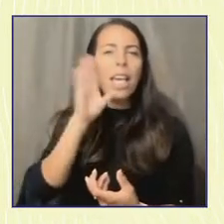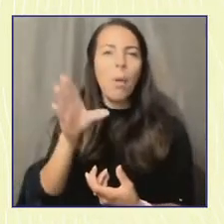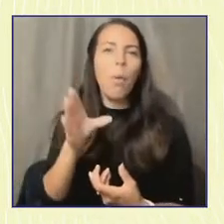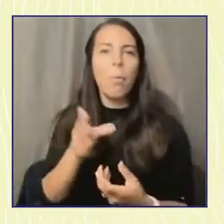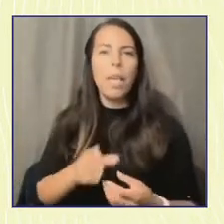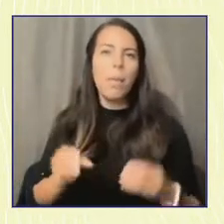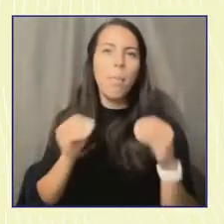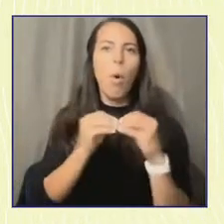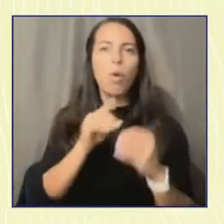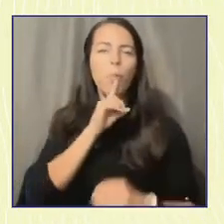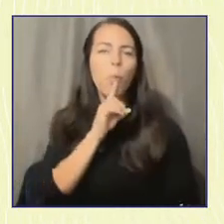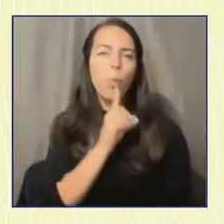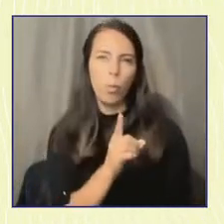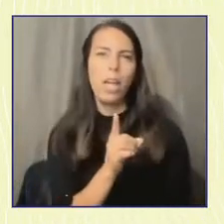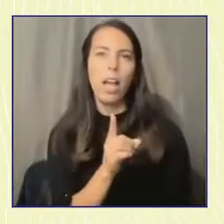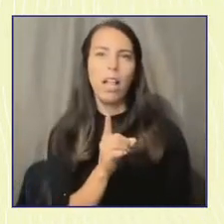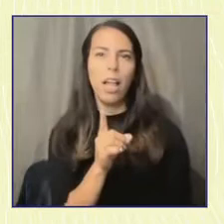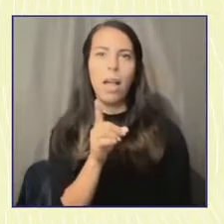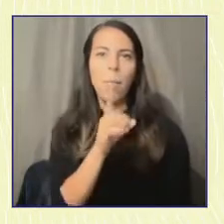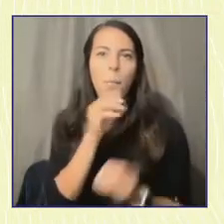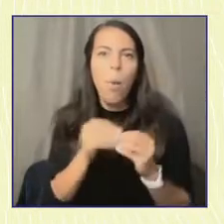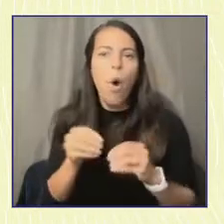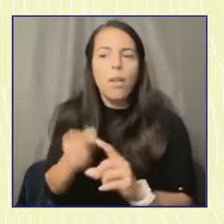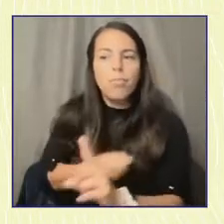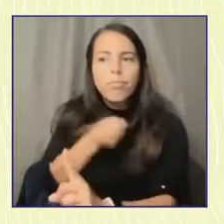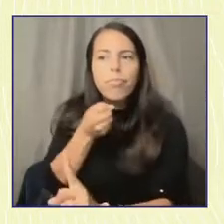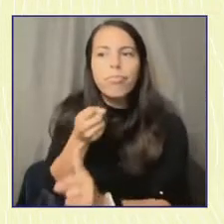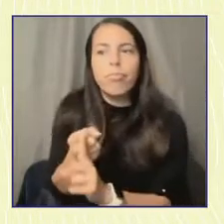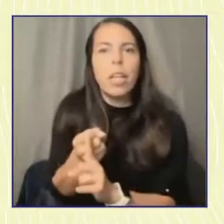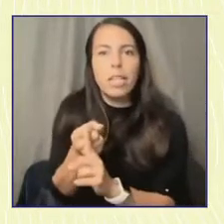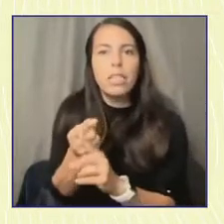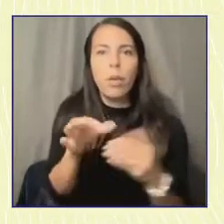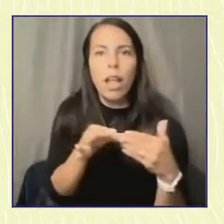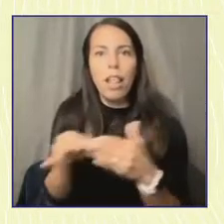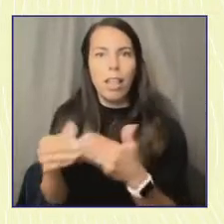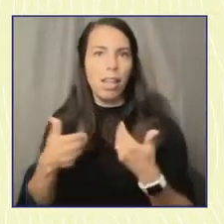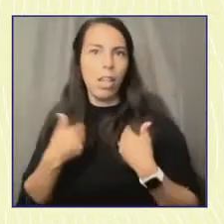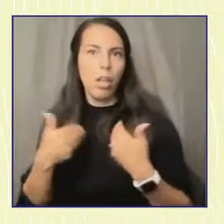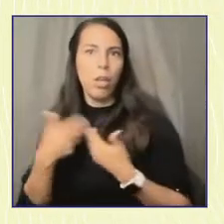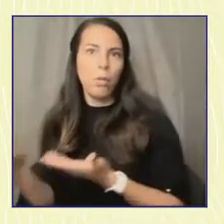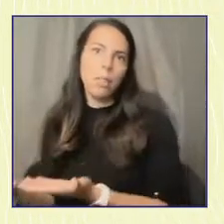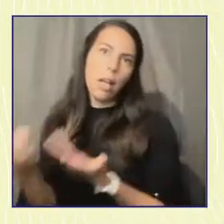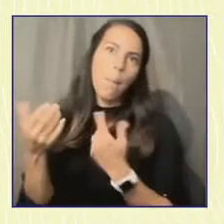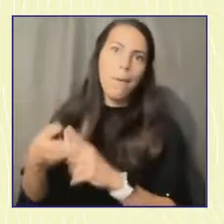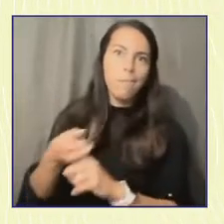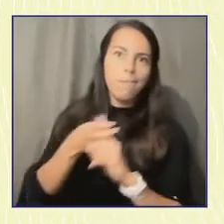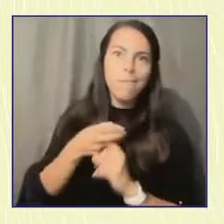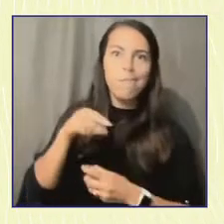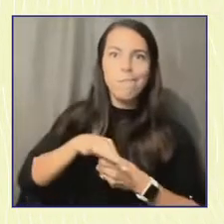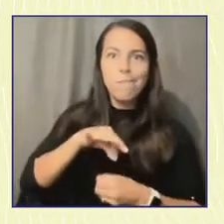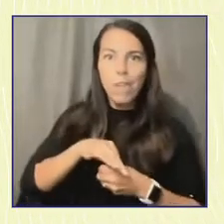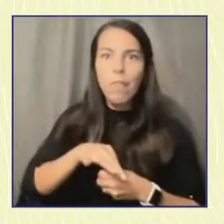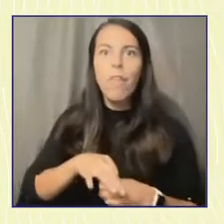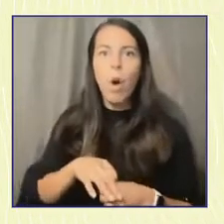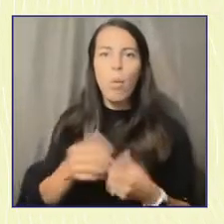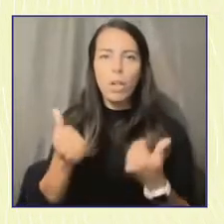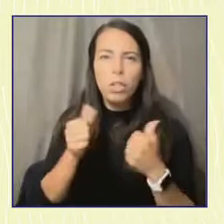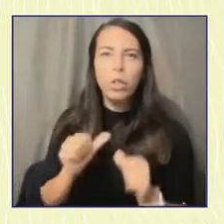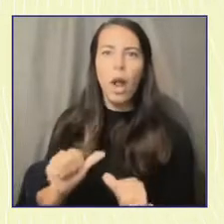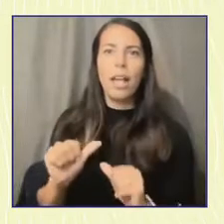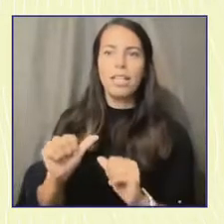and a bit more, you know, youth driven, which is definitely necessary when you're trying to appeal to young people.